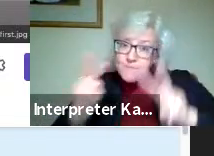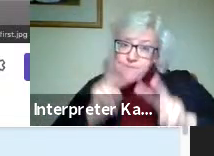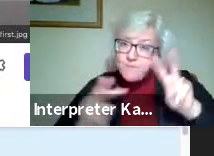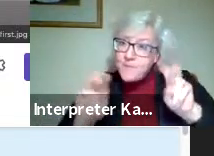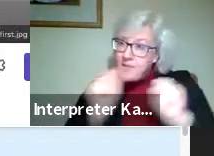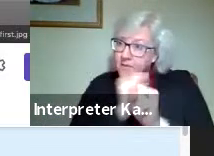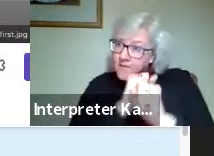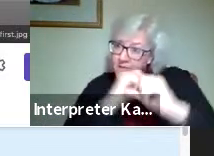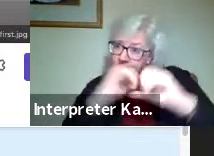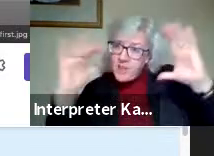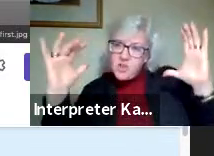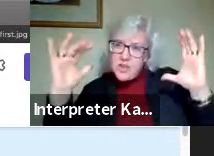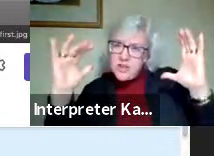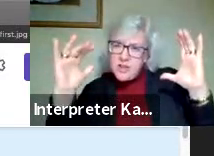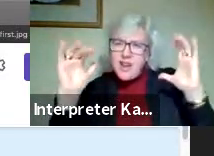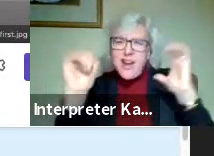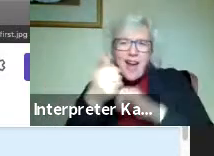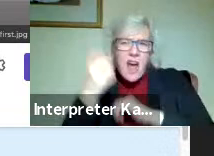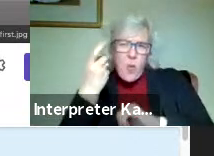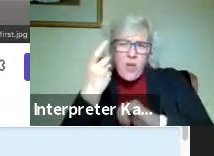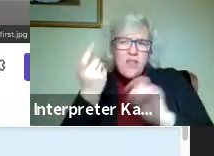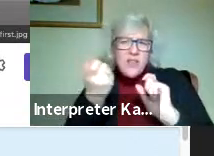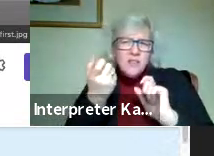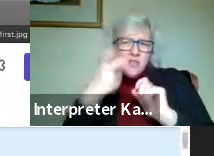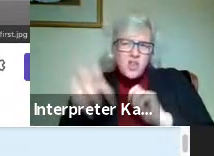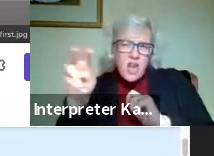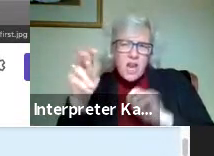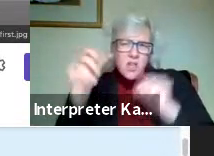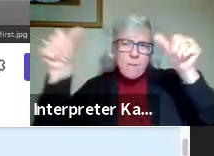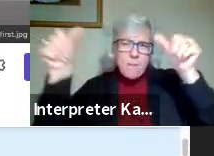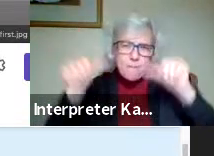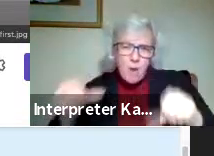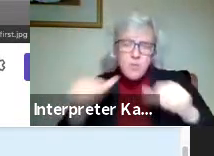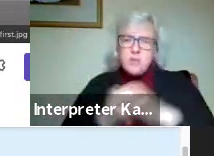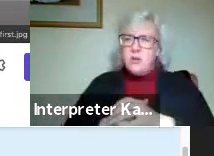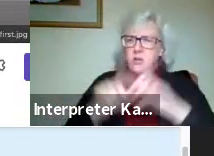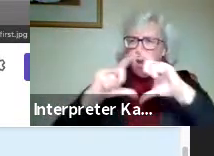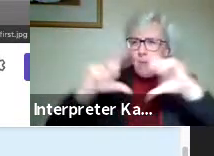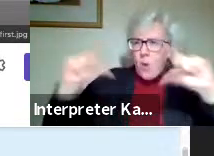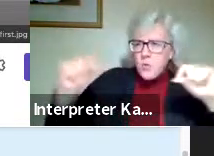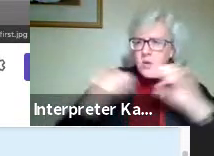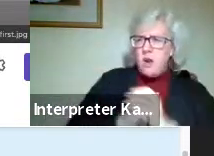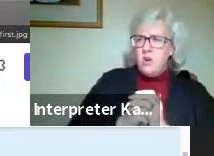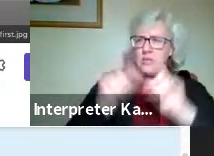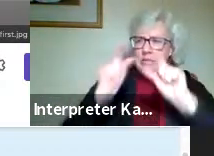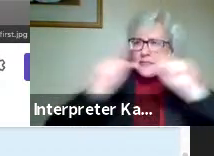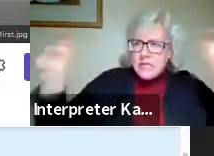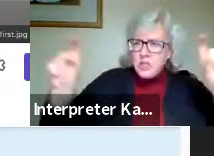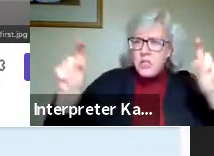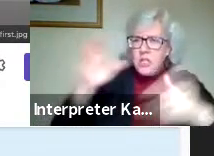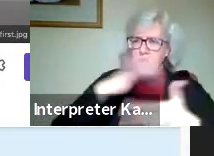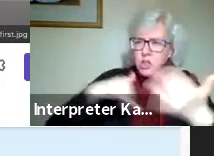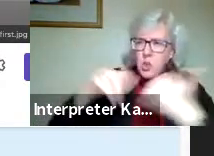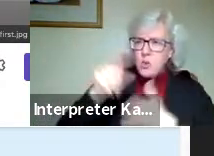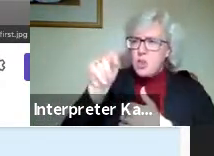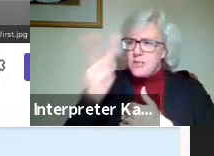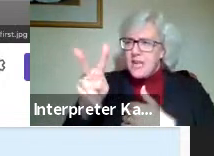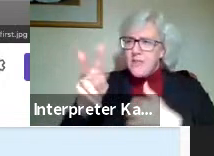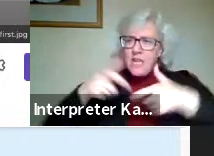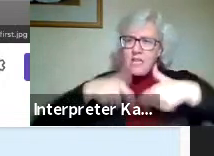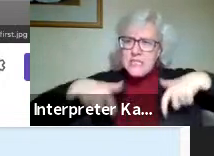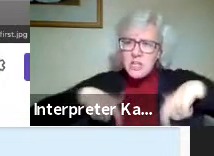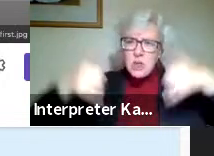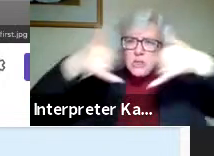envision how well is this going to translate to posters, postcards, digital banners, social, TV, web, t-shirts,